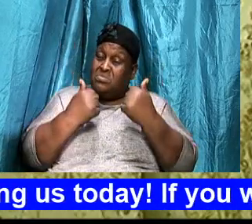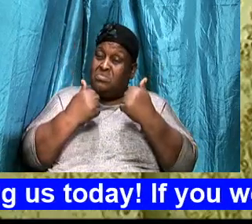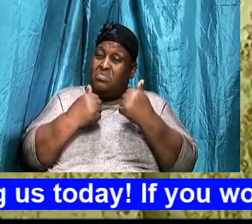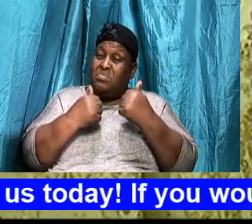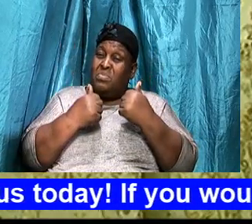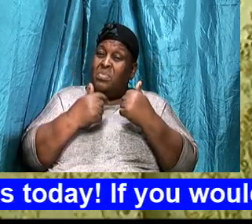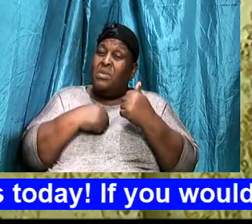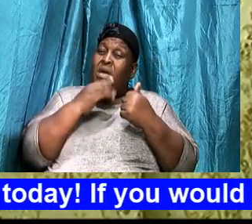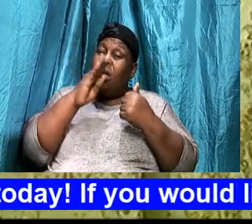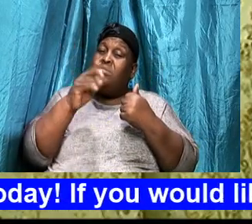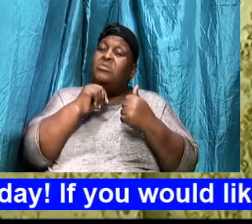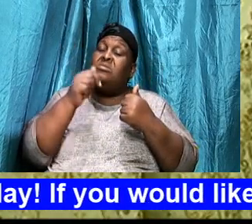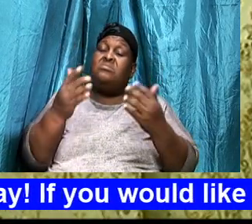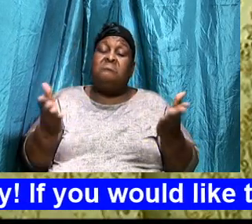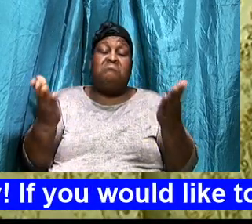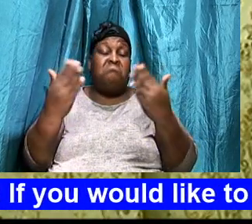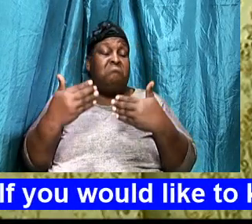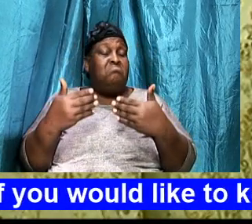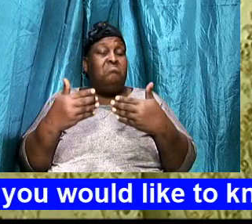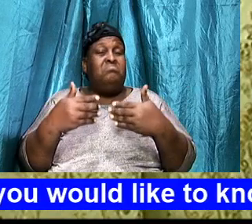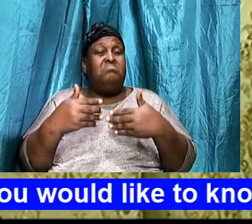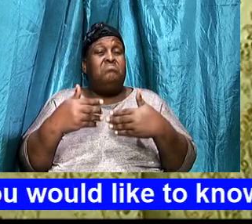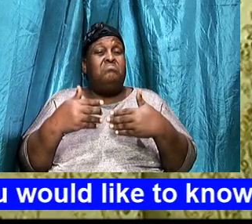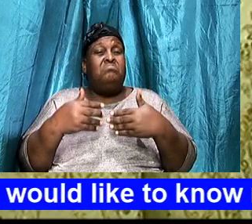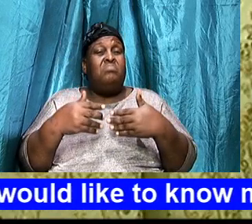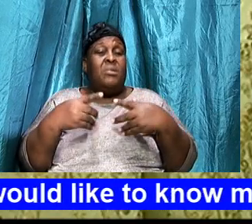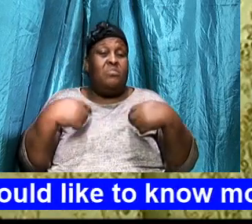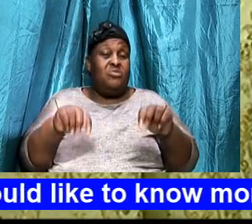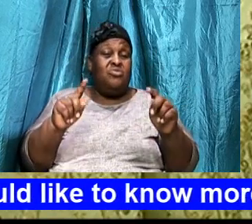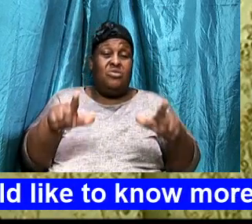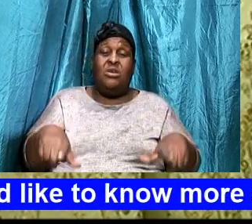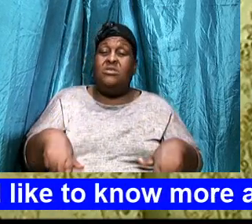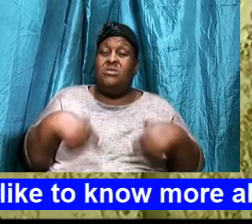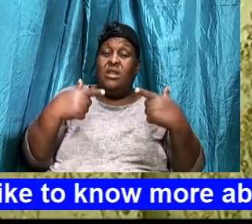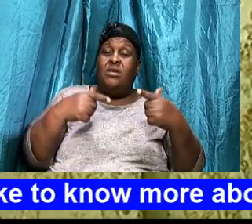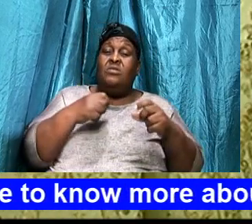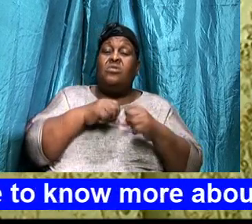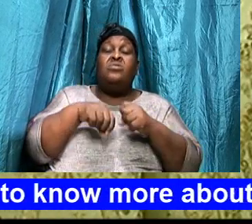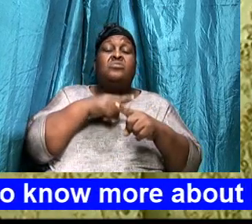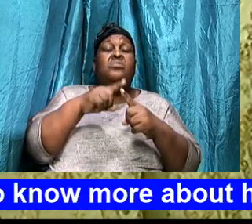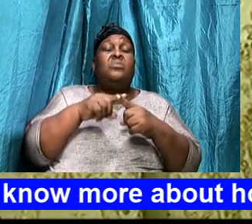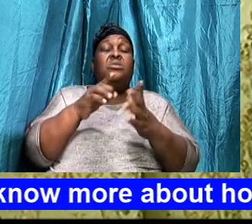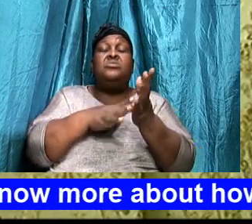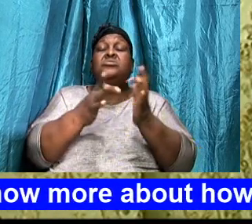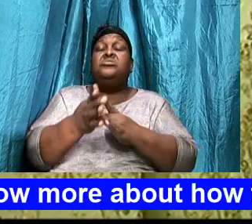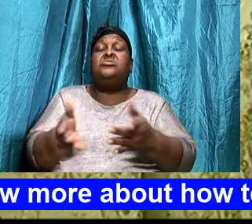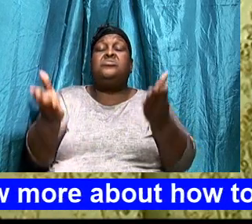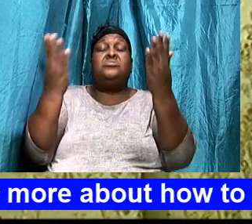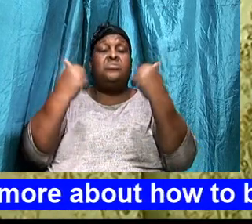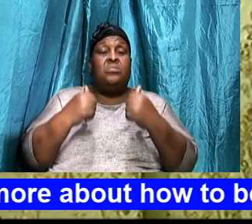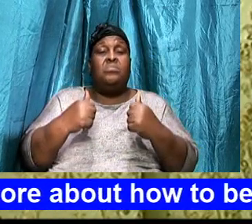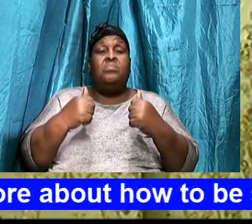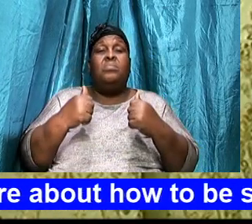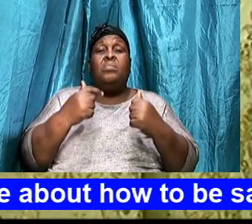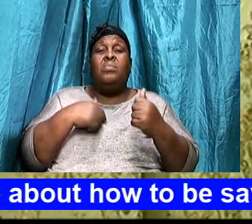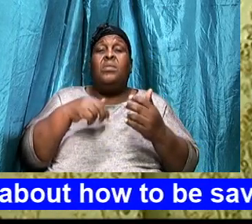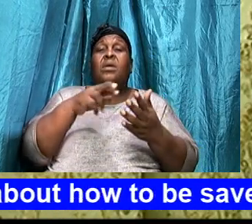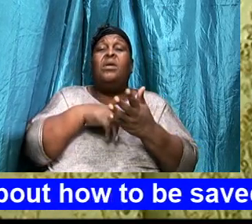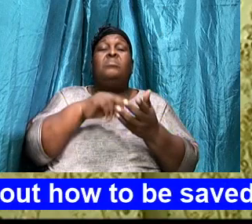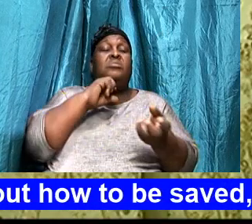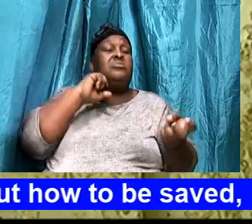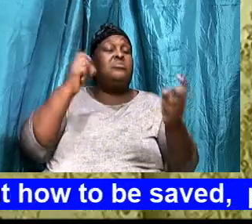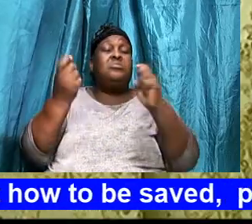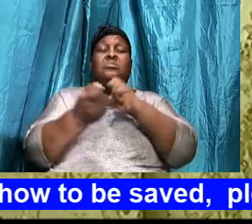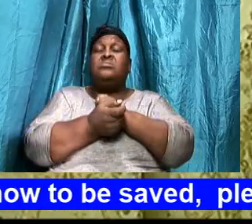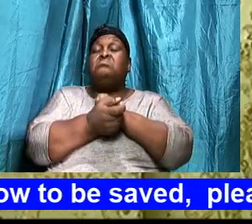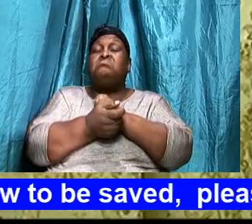I will not be here, Because I am trying to live, So that when he comes, I might be changed,